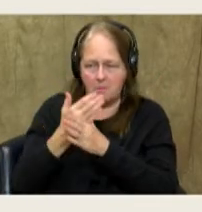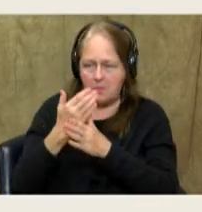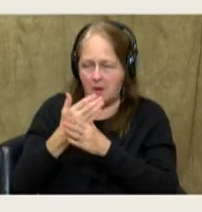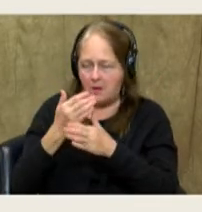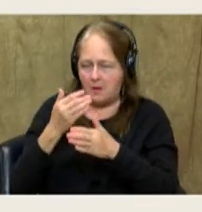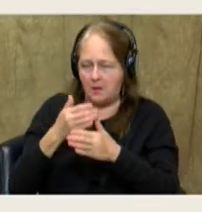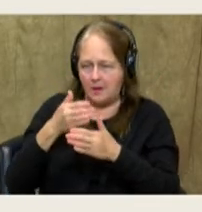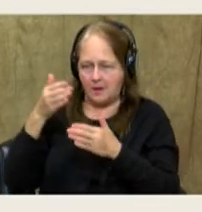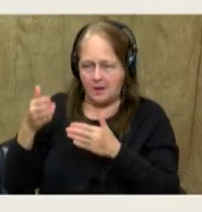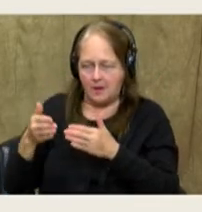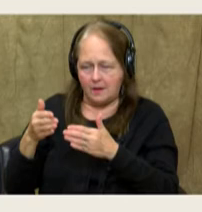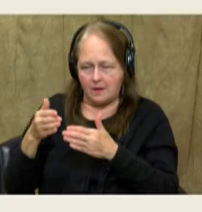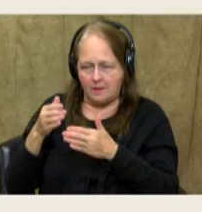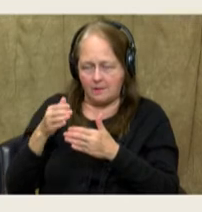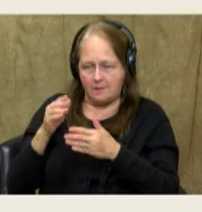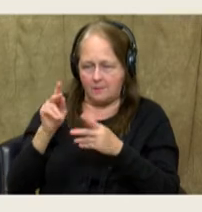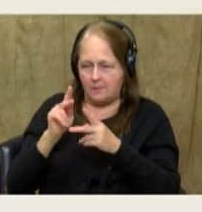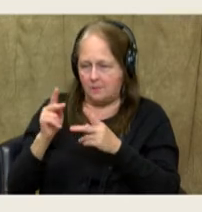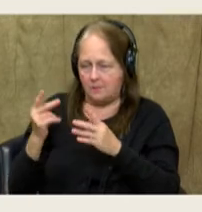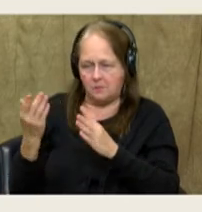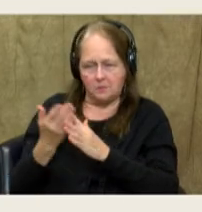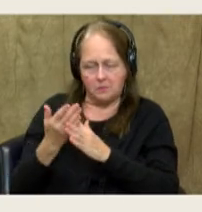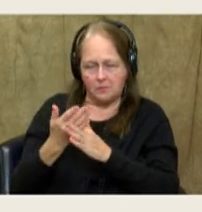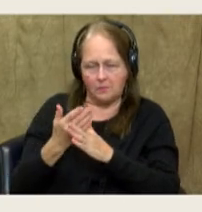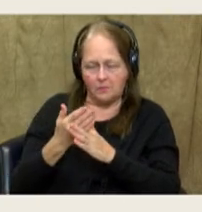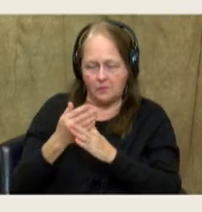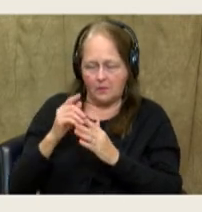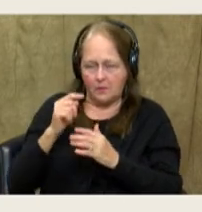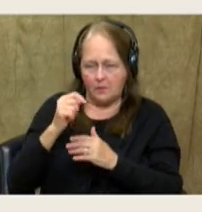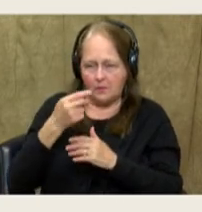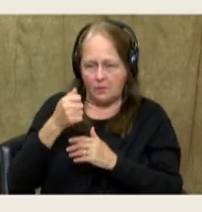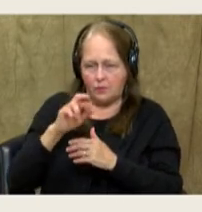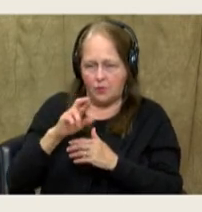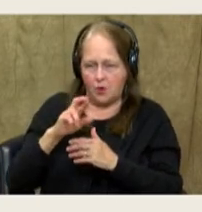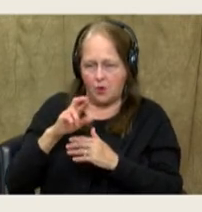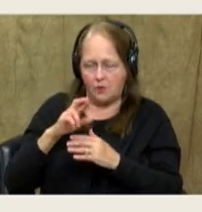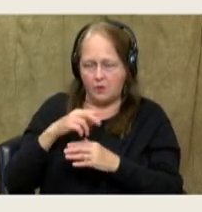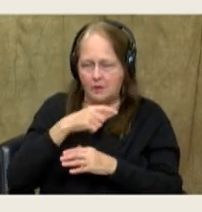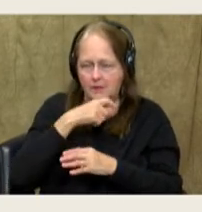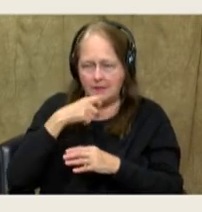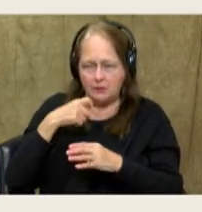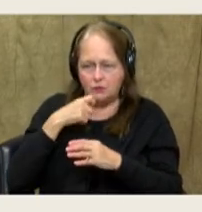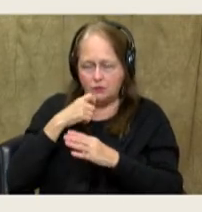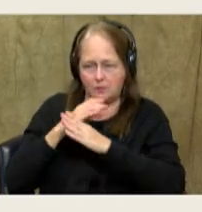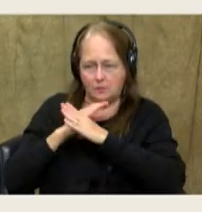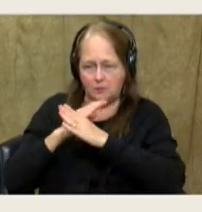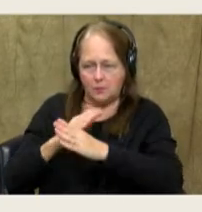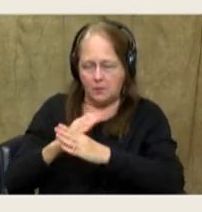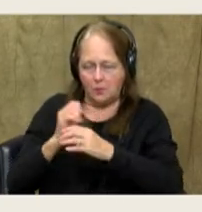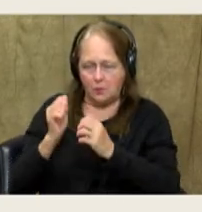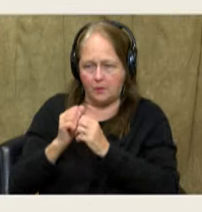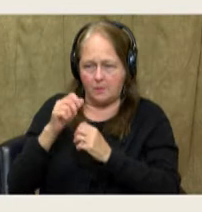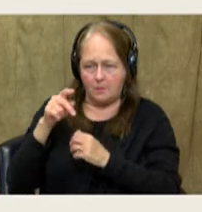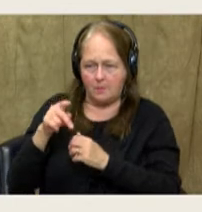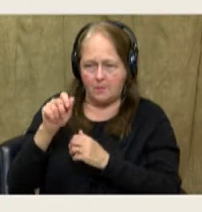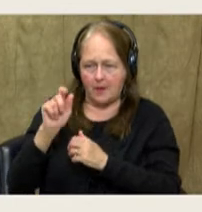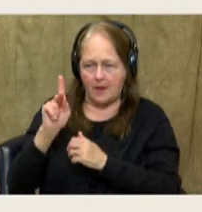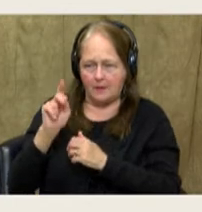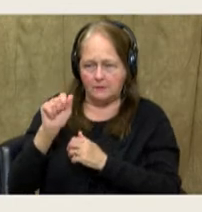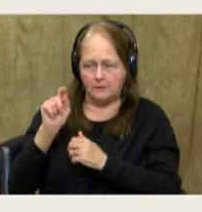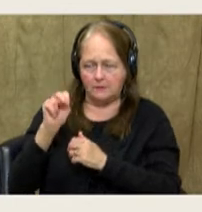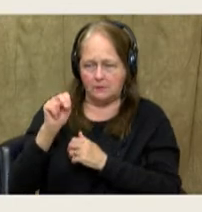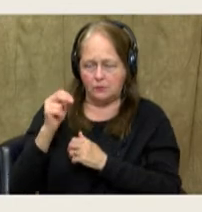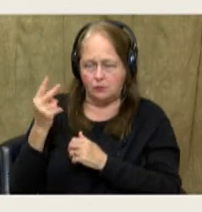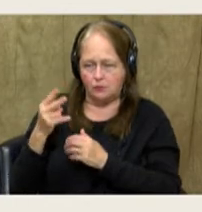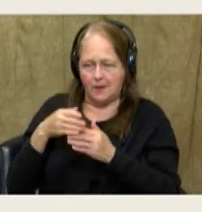to the northeast. The Thar Desert kind of protecting it from any type of activity with Pakistan. Those are